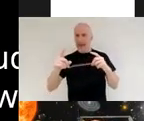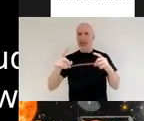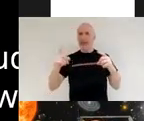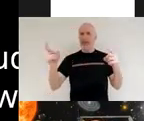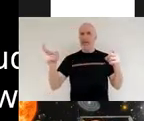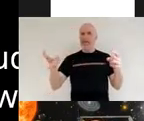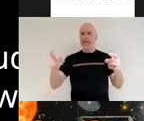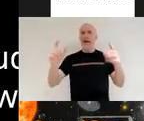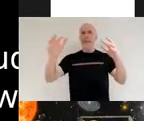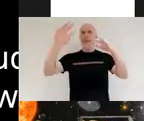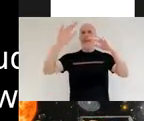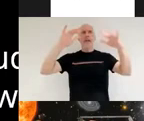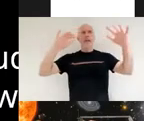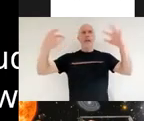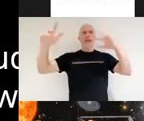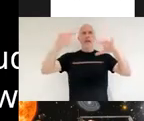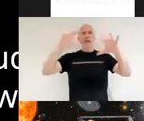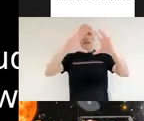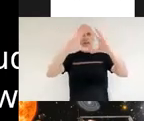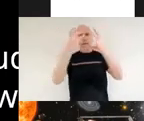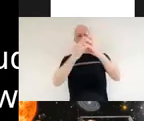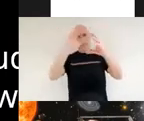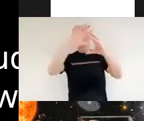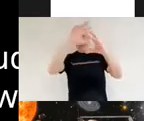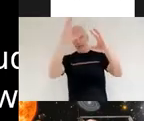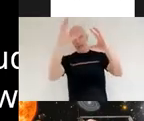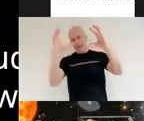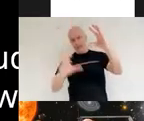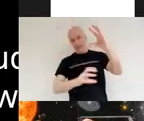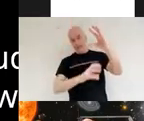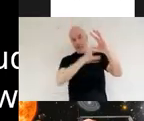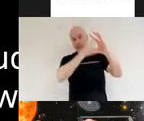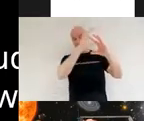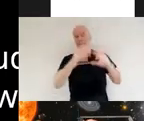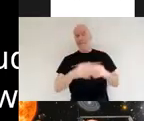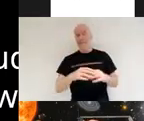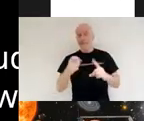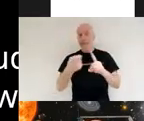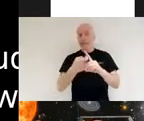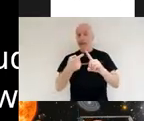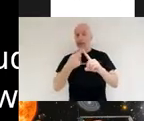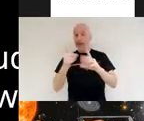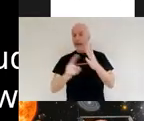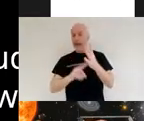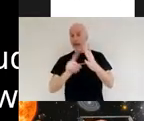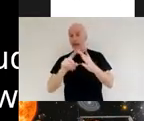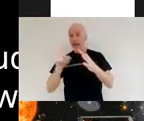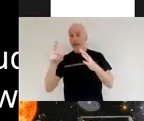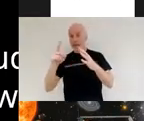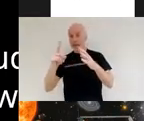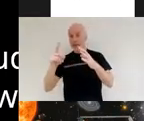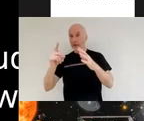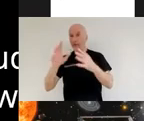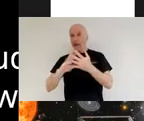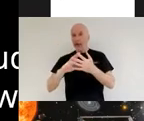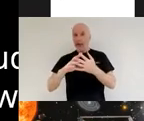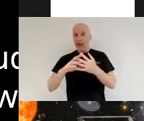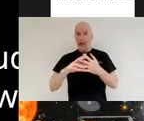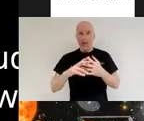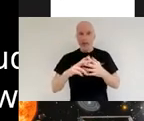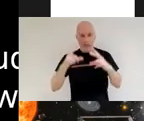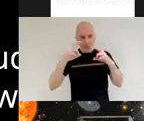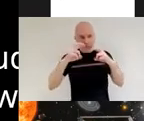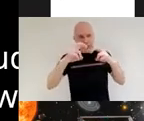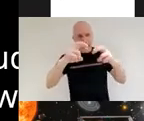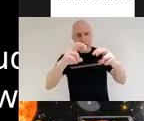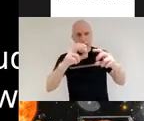telescope have identified thousands of exoplanets in our universe most of them are large on the large scale we